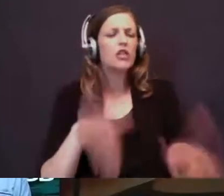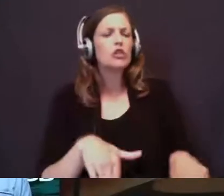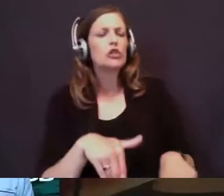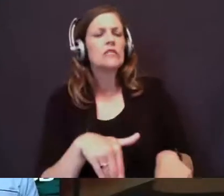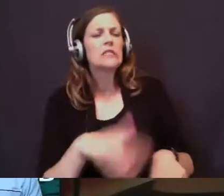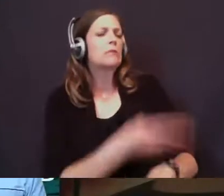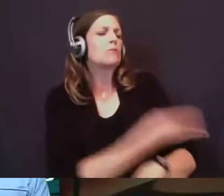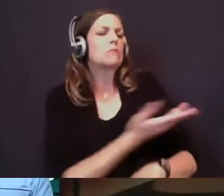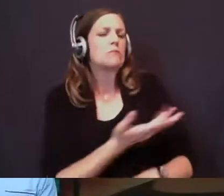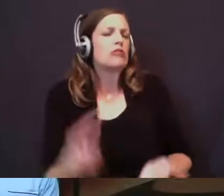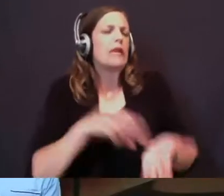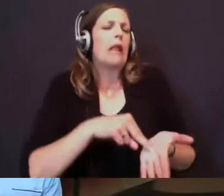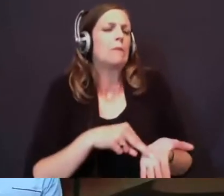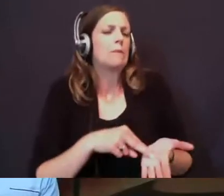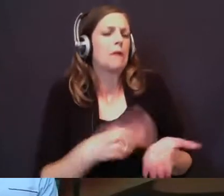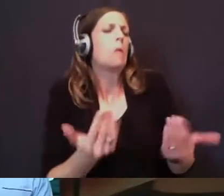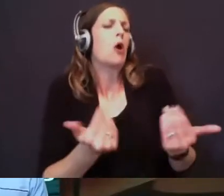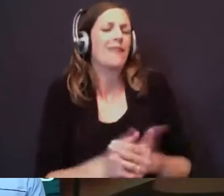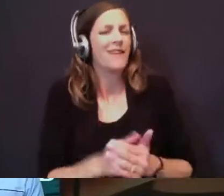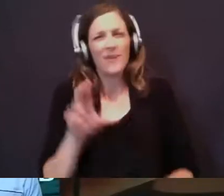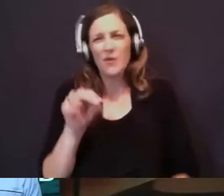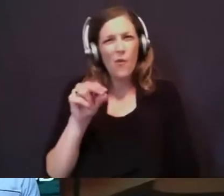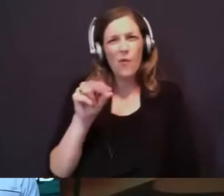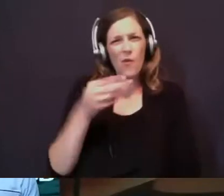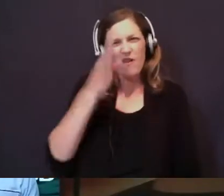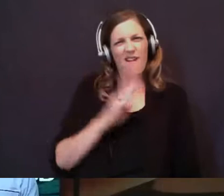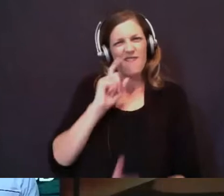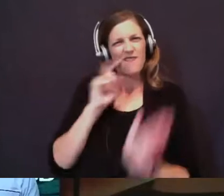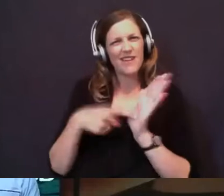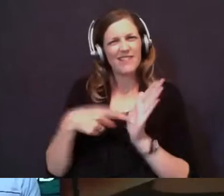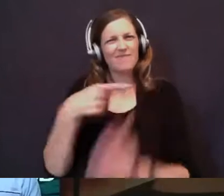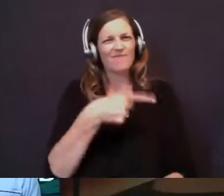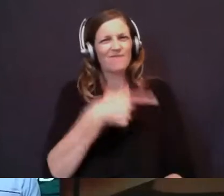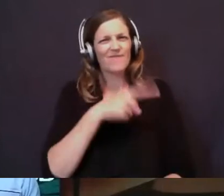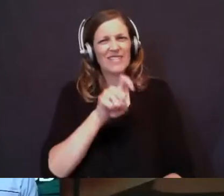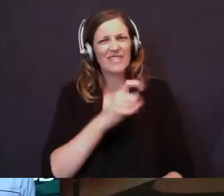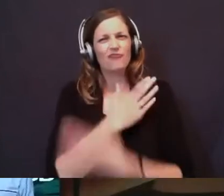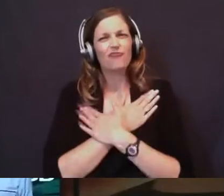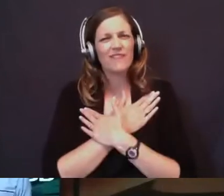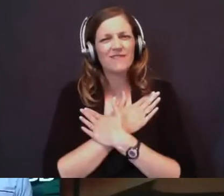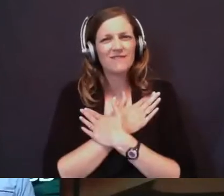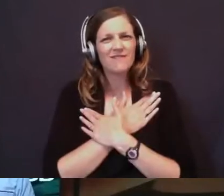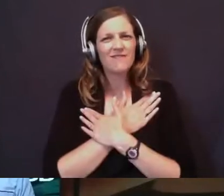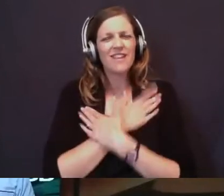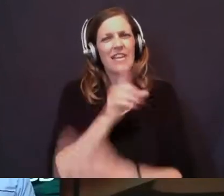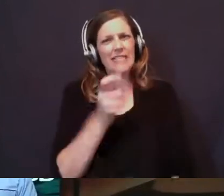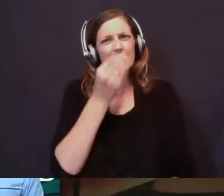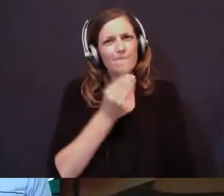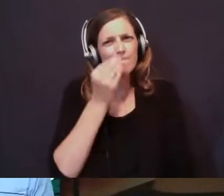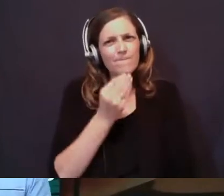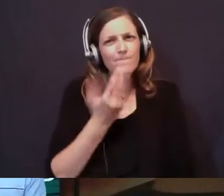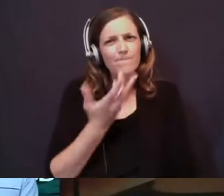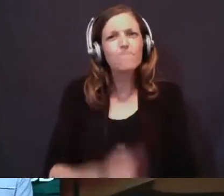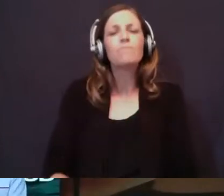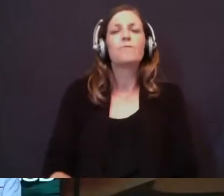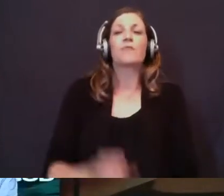up. Just do this. No, he recognizes that Elijah needs rest and a meal. So